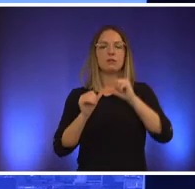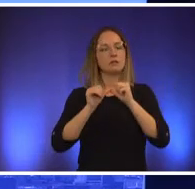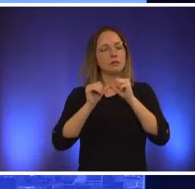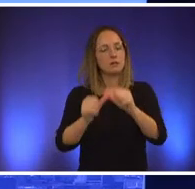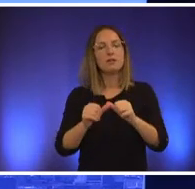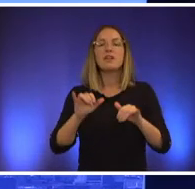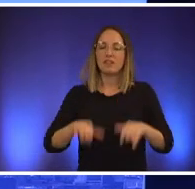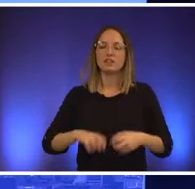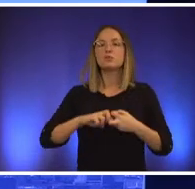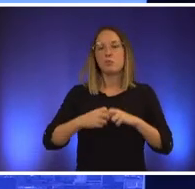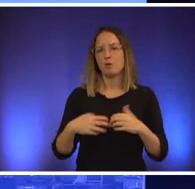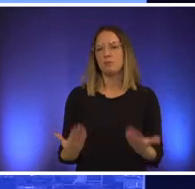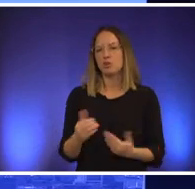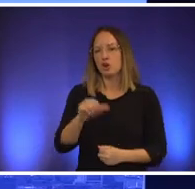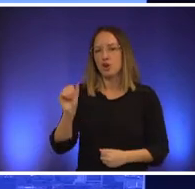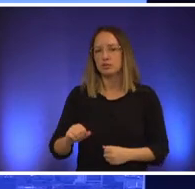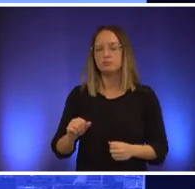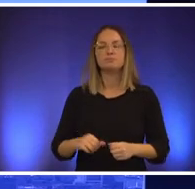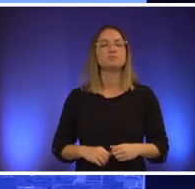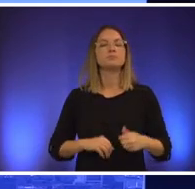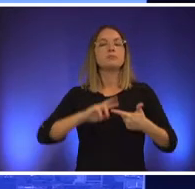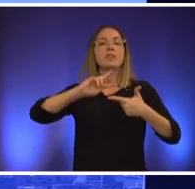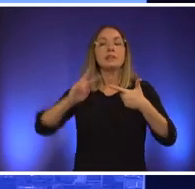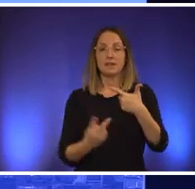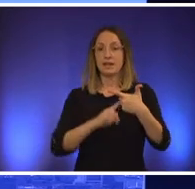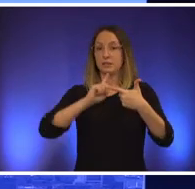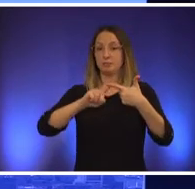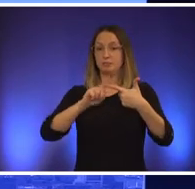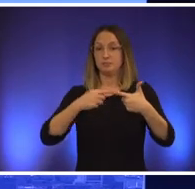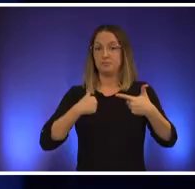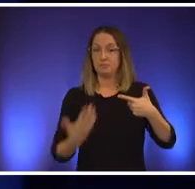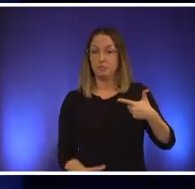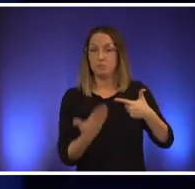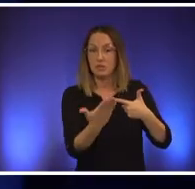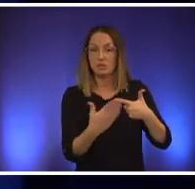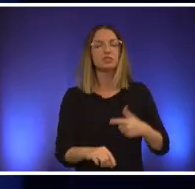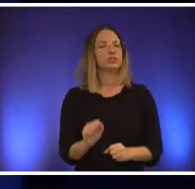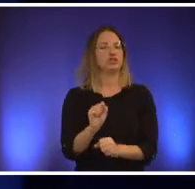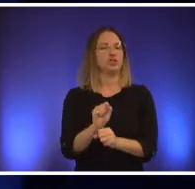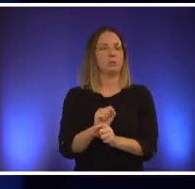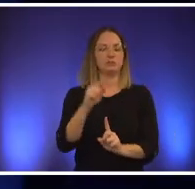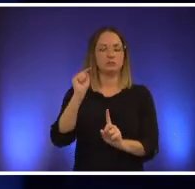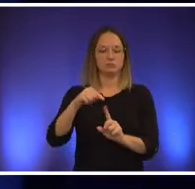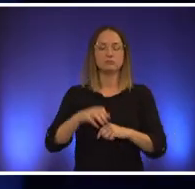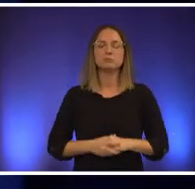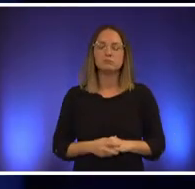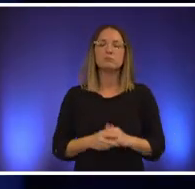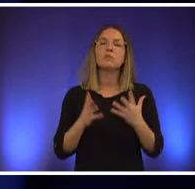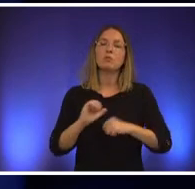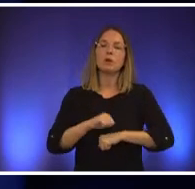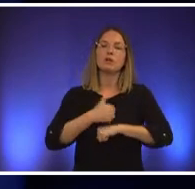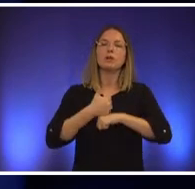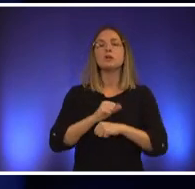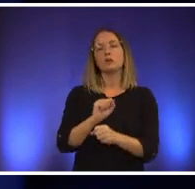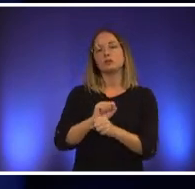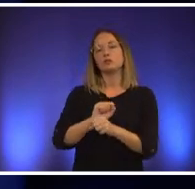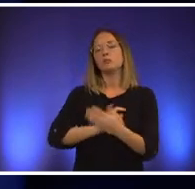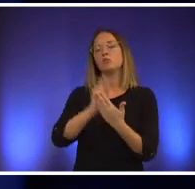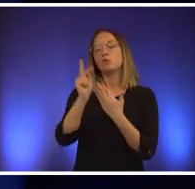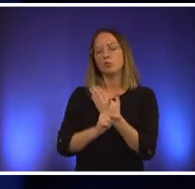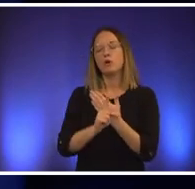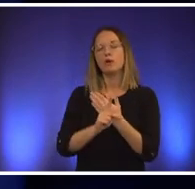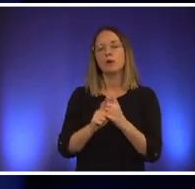the second thing that i'd bring up is the jobs that i mentioned i want a jobs program that focuses